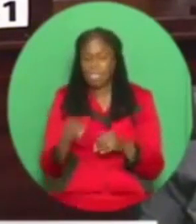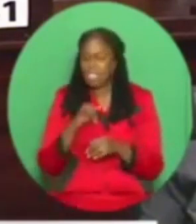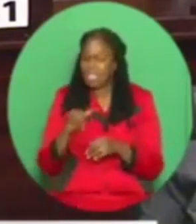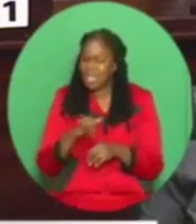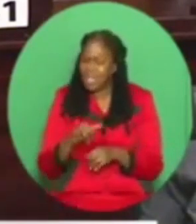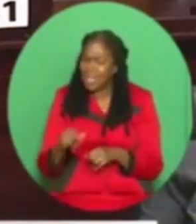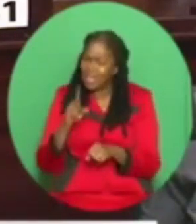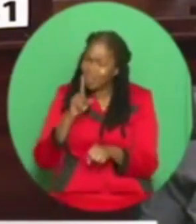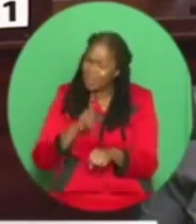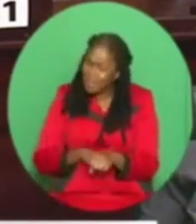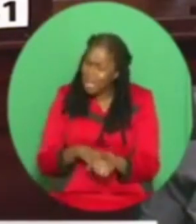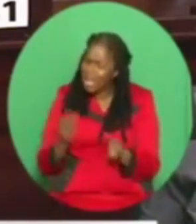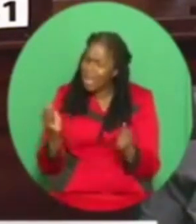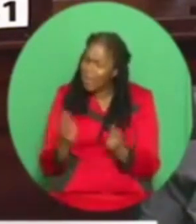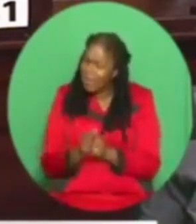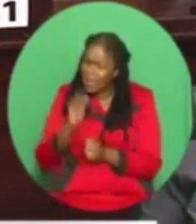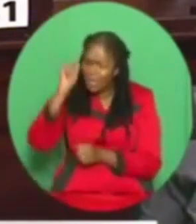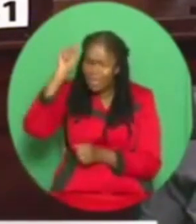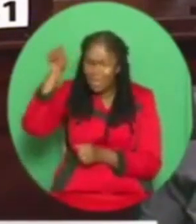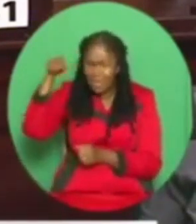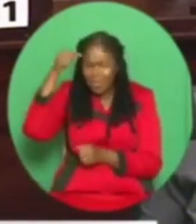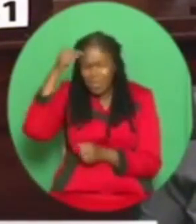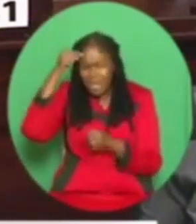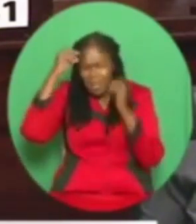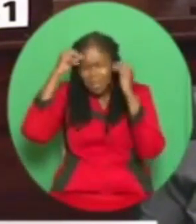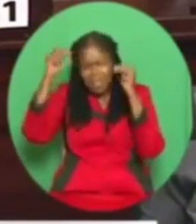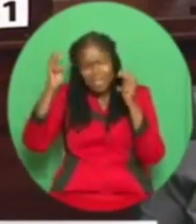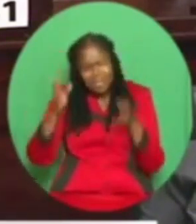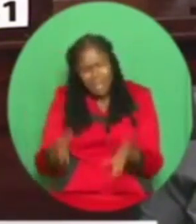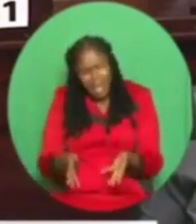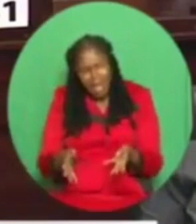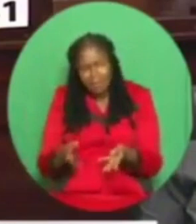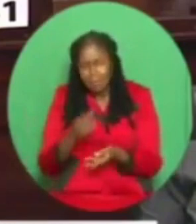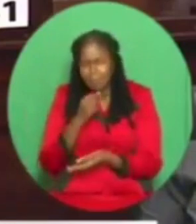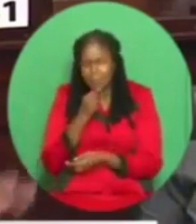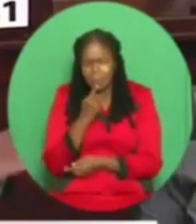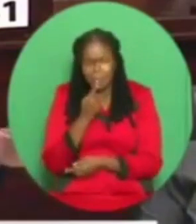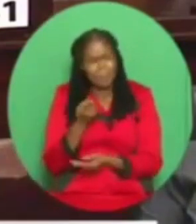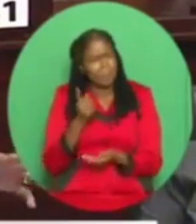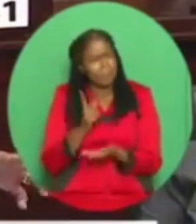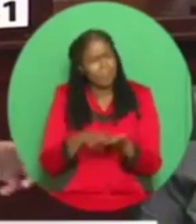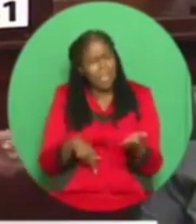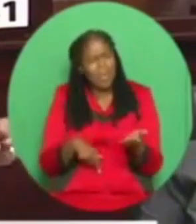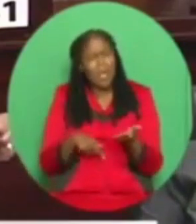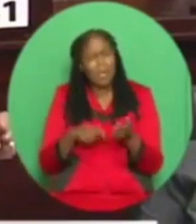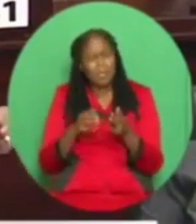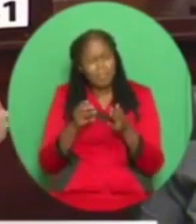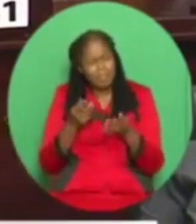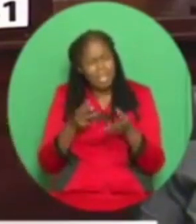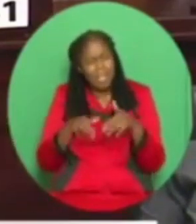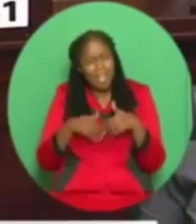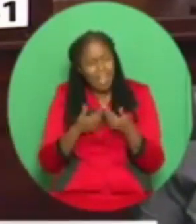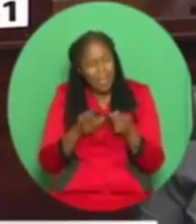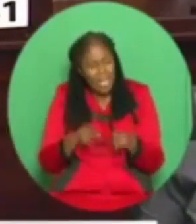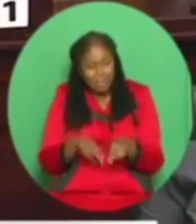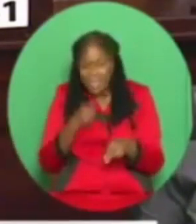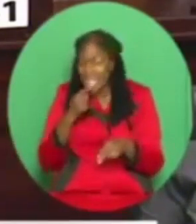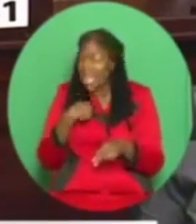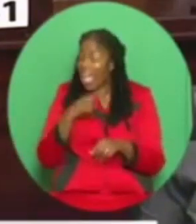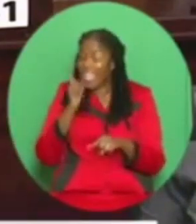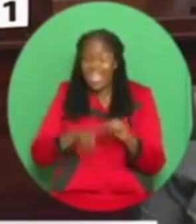What we are yet to trace because we can't because you see once you go in another jurisdiction you are in a way out of my grab